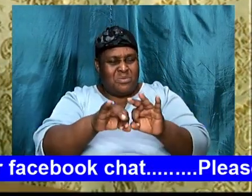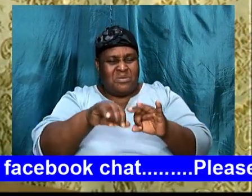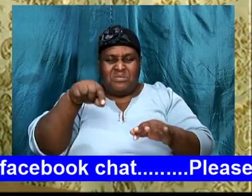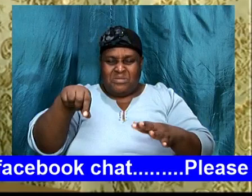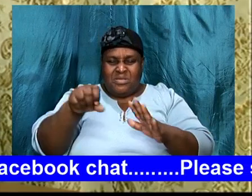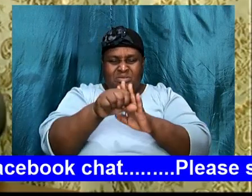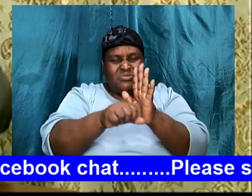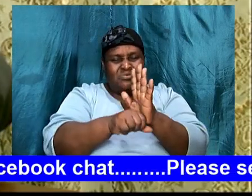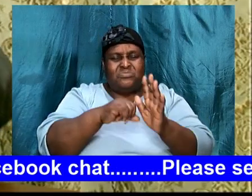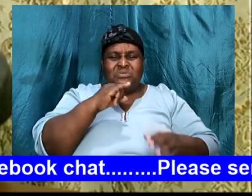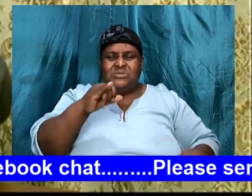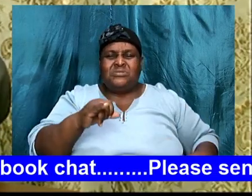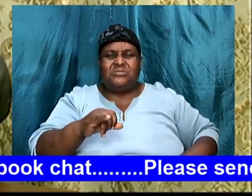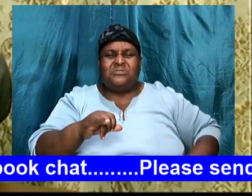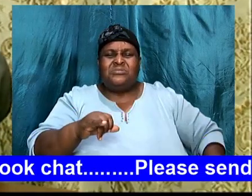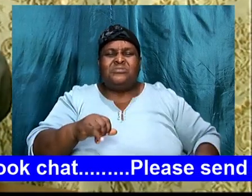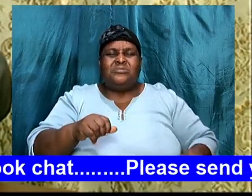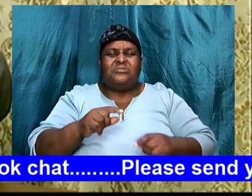to everything.